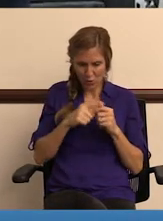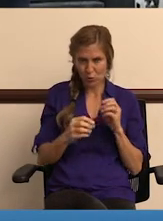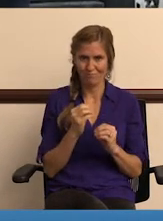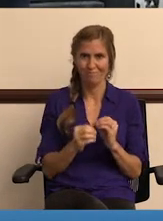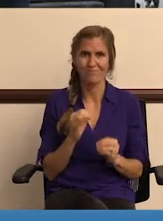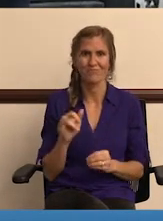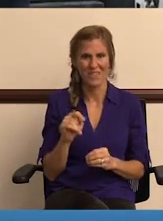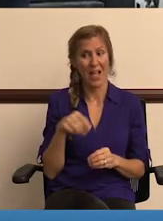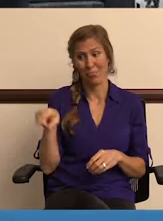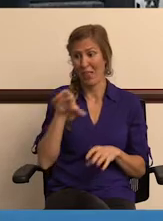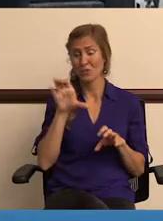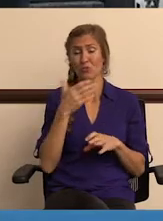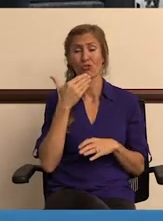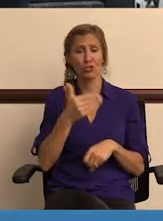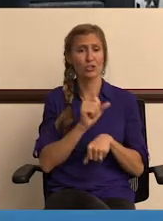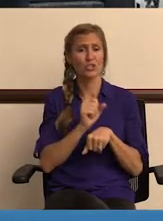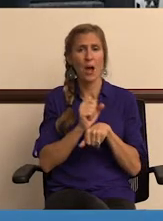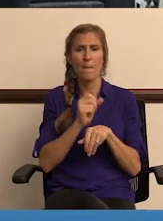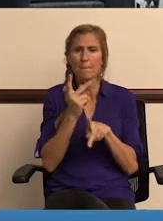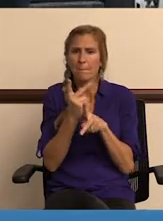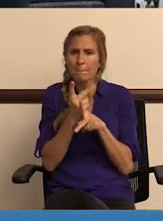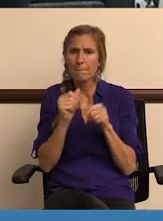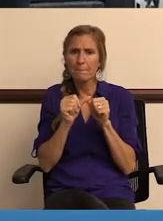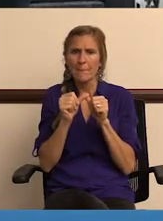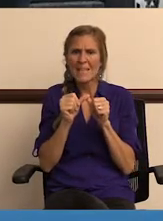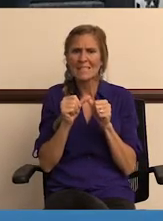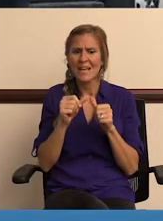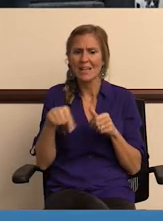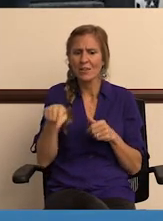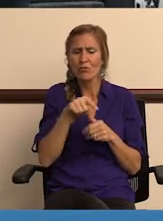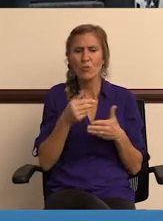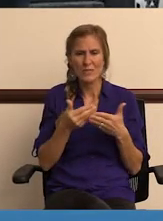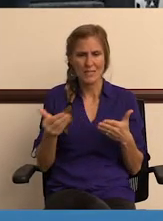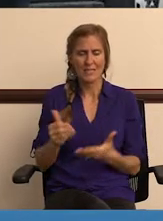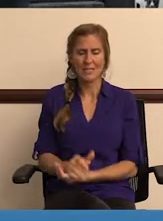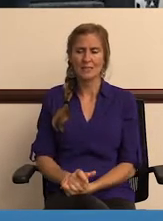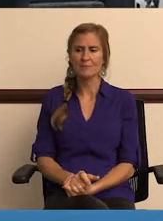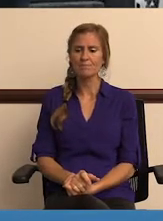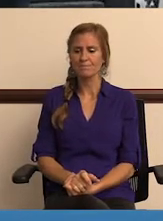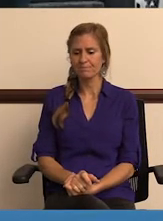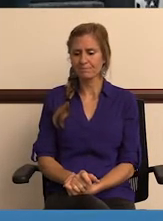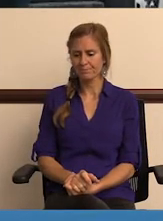And they do a great job of maintaining all of those things.